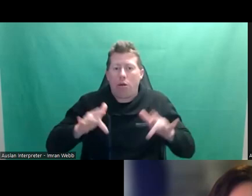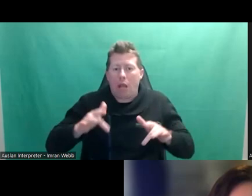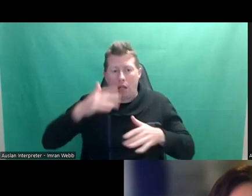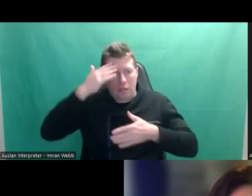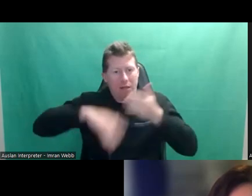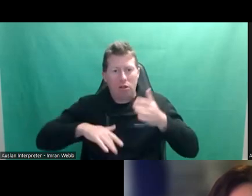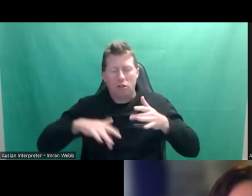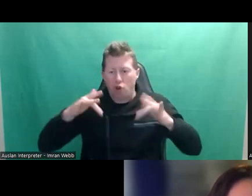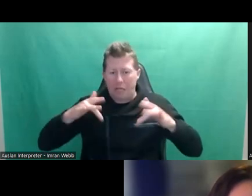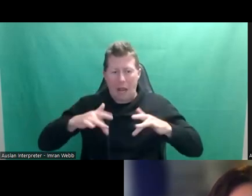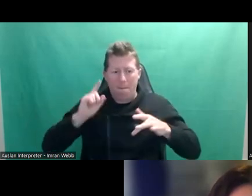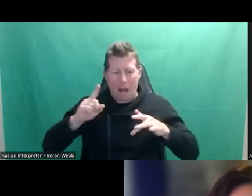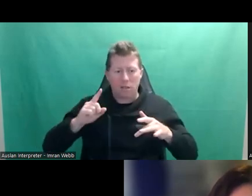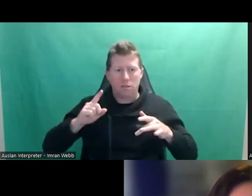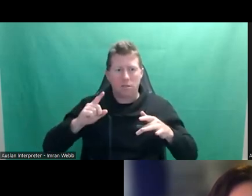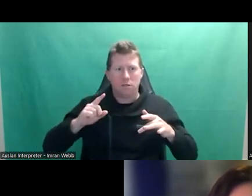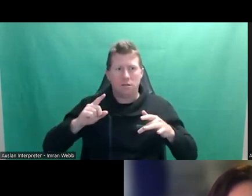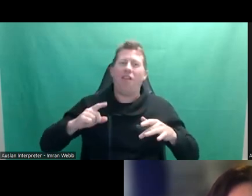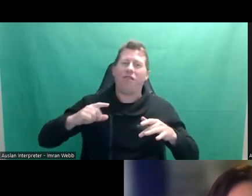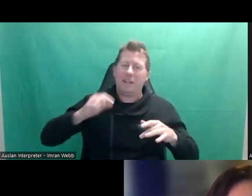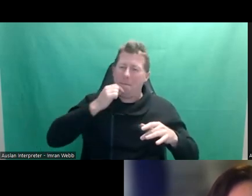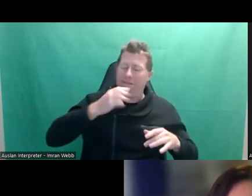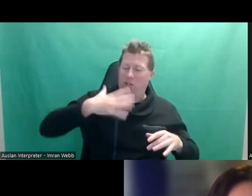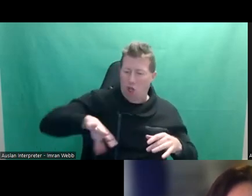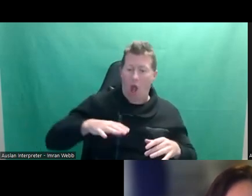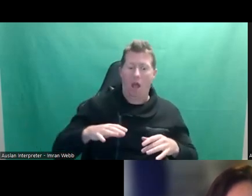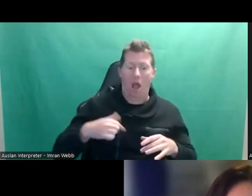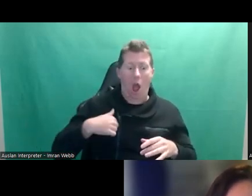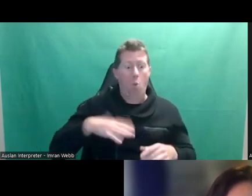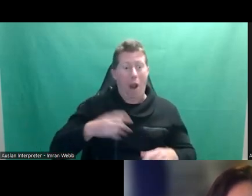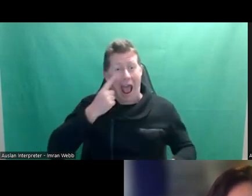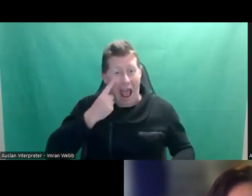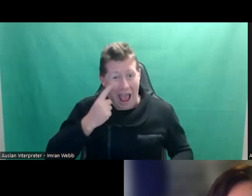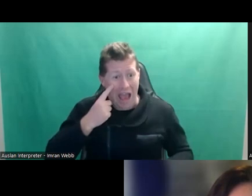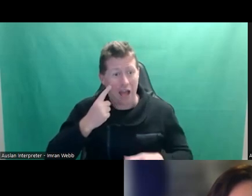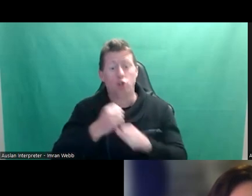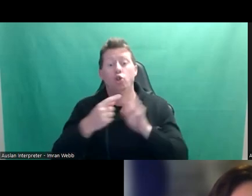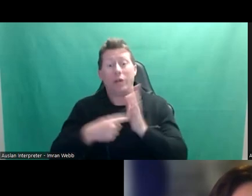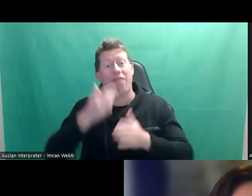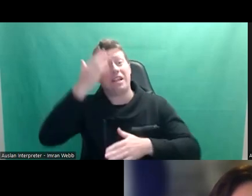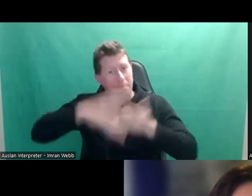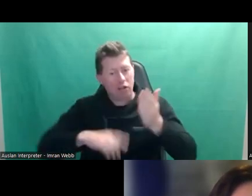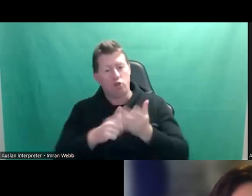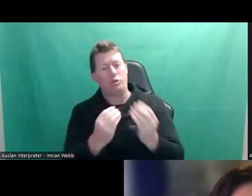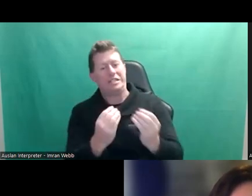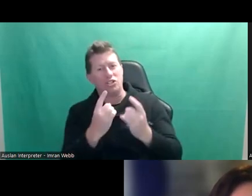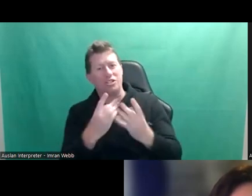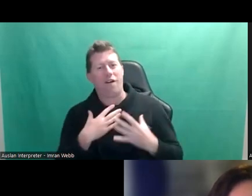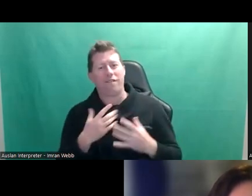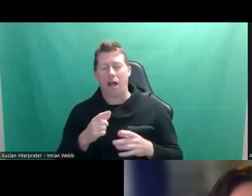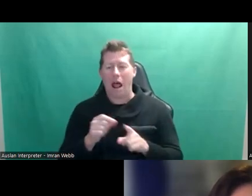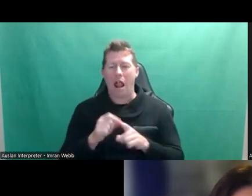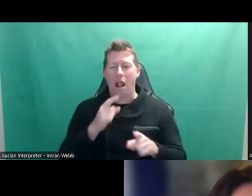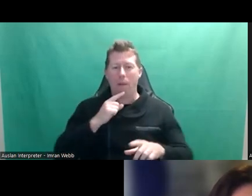much desire to get experience, but experience is what helps you make good decisions. So you're kind of blundering ahead,